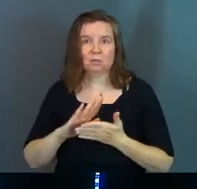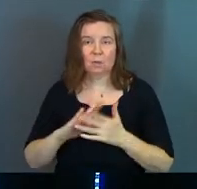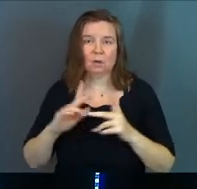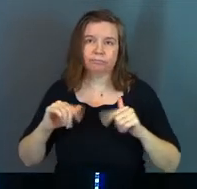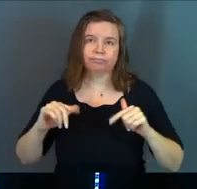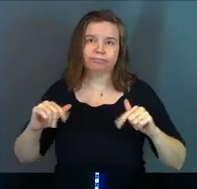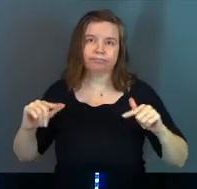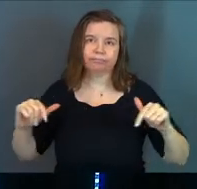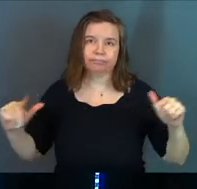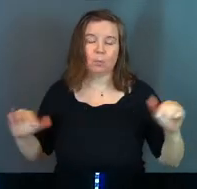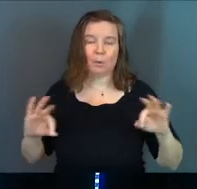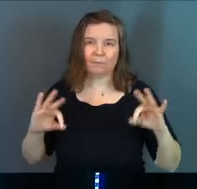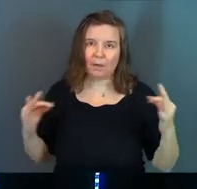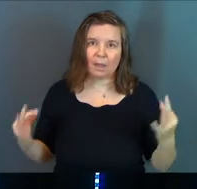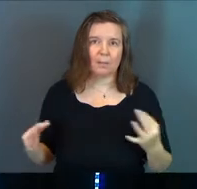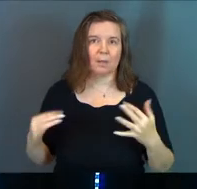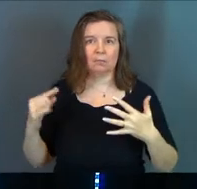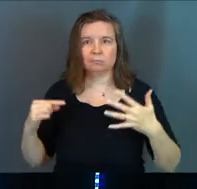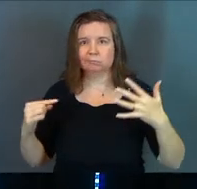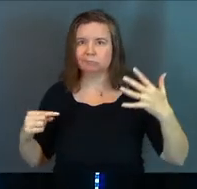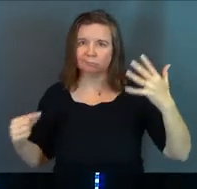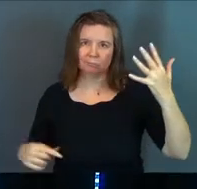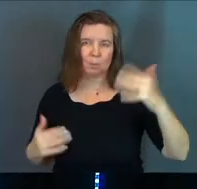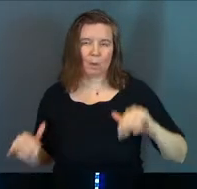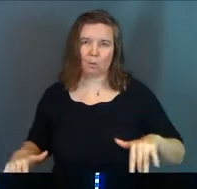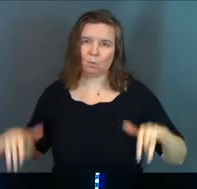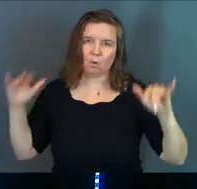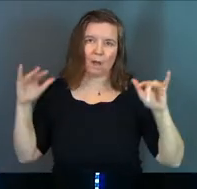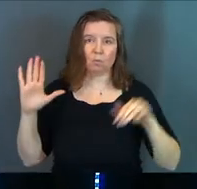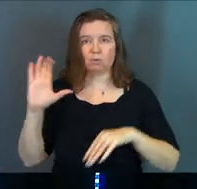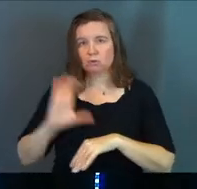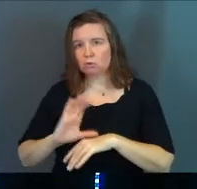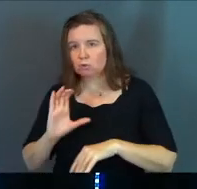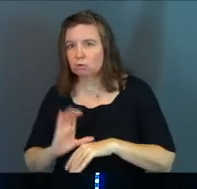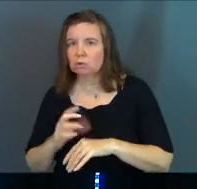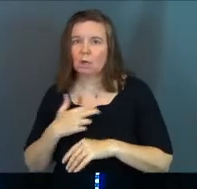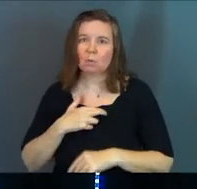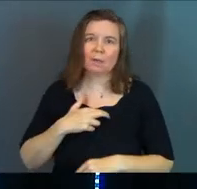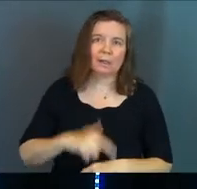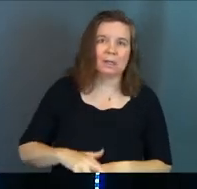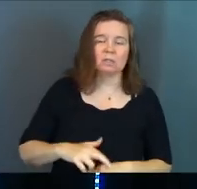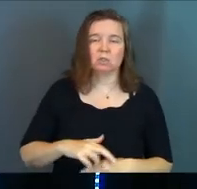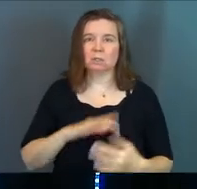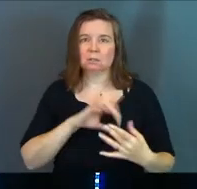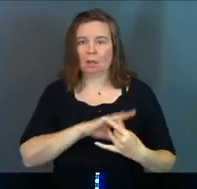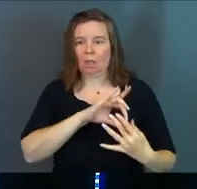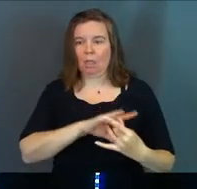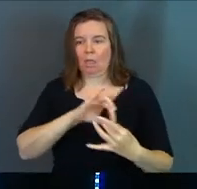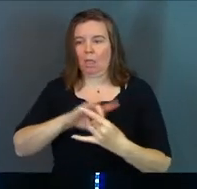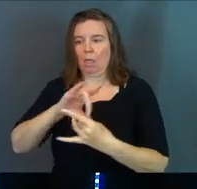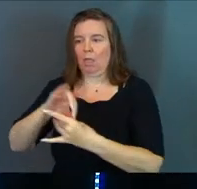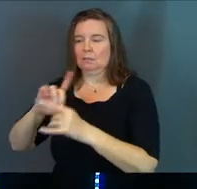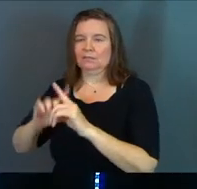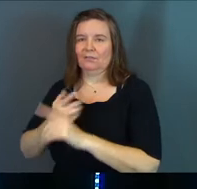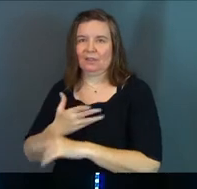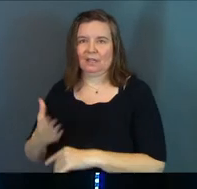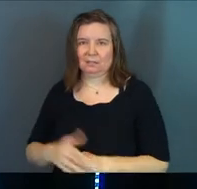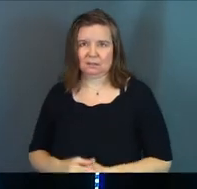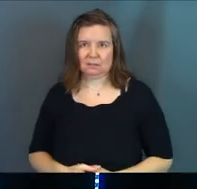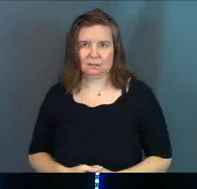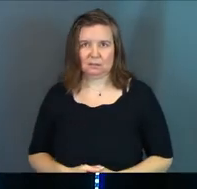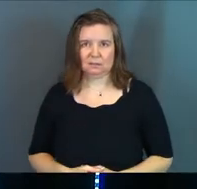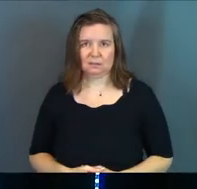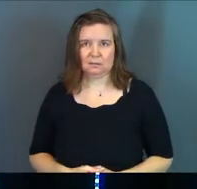with family and the way that we are raised, with churches and religion. We associate it with all these different things.